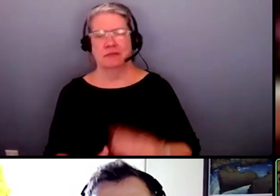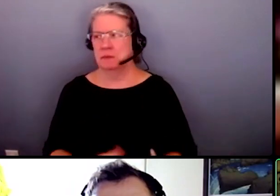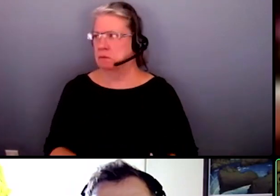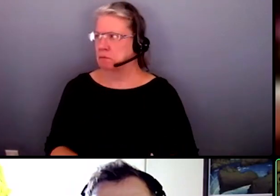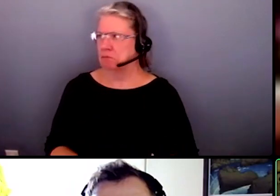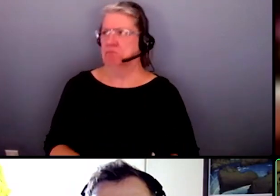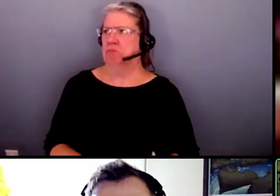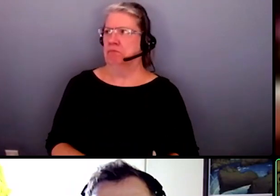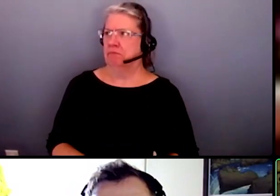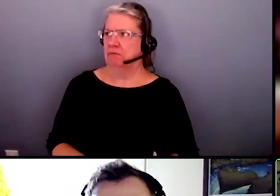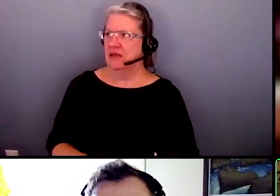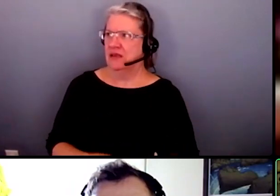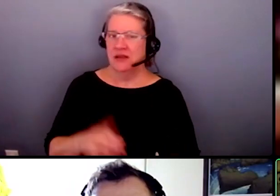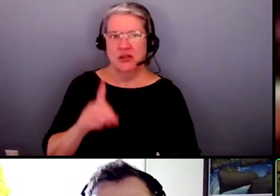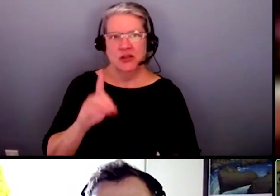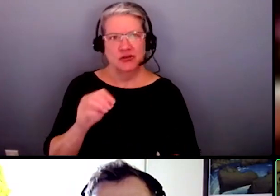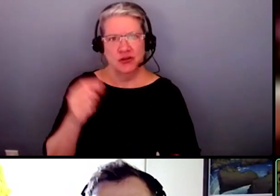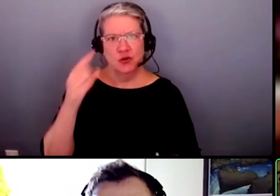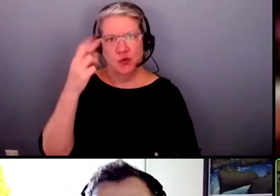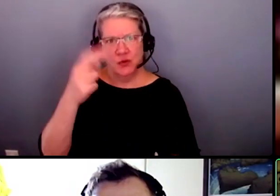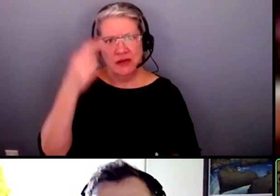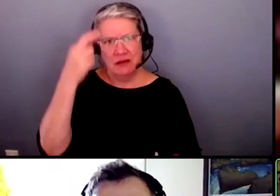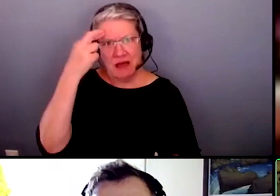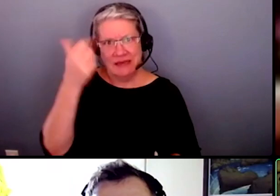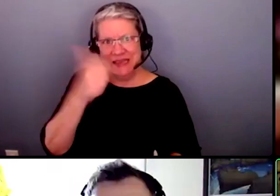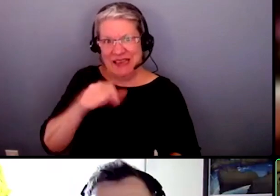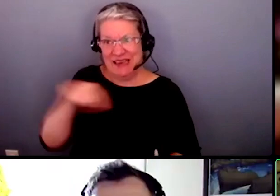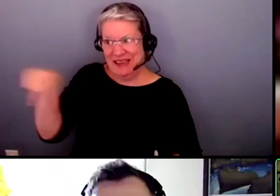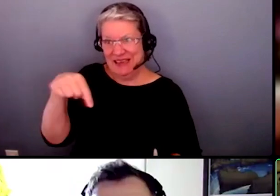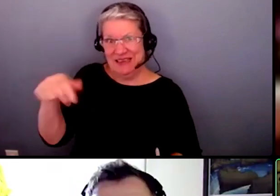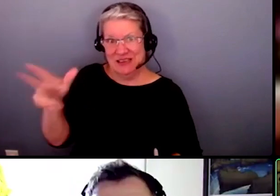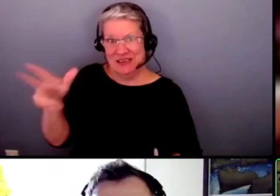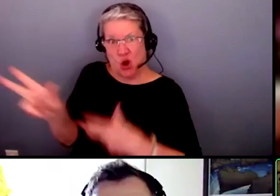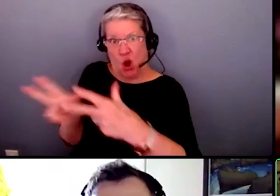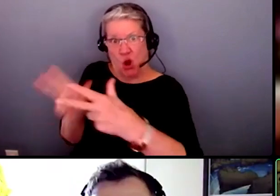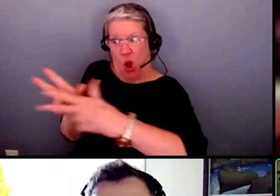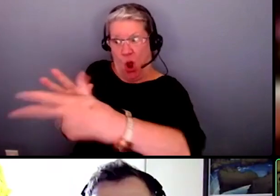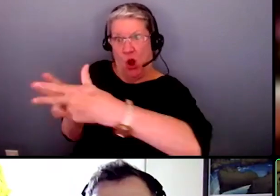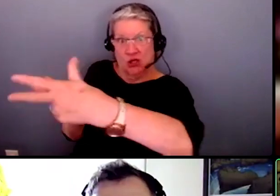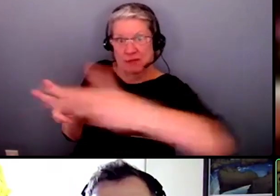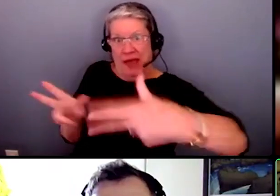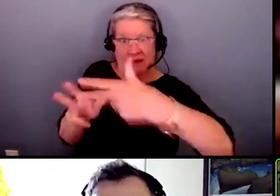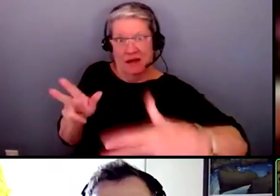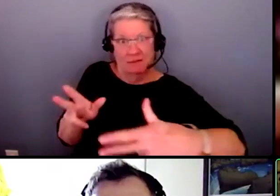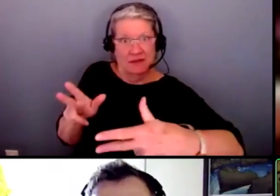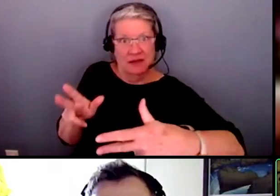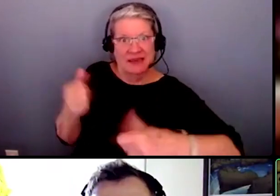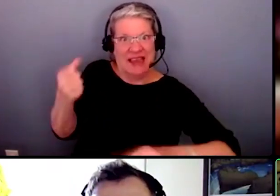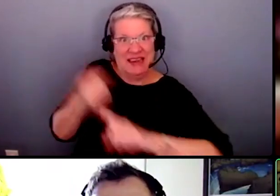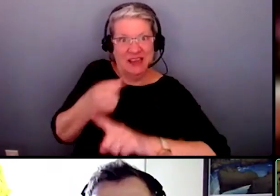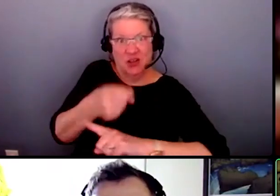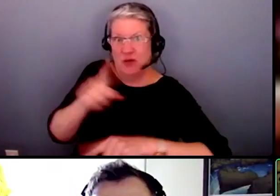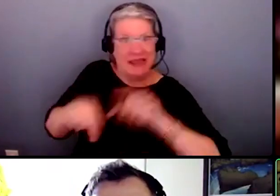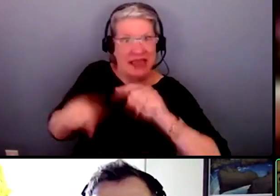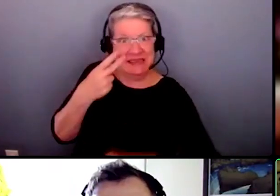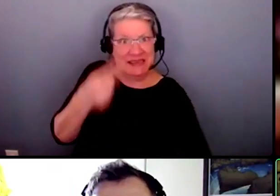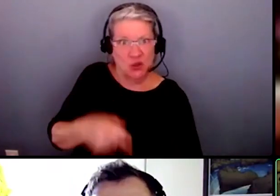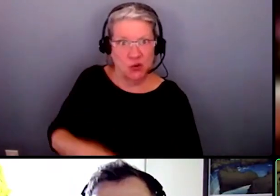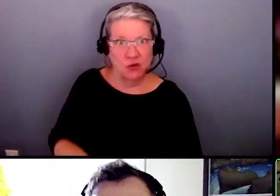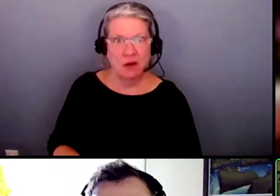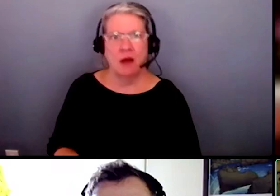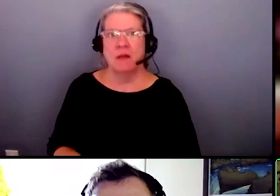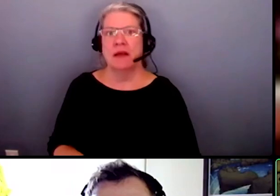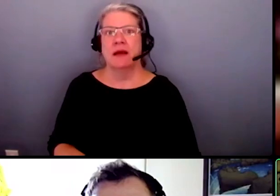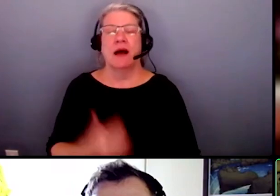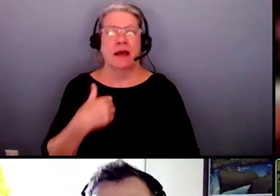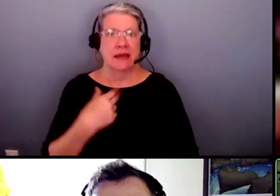them funny like do you realize you could get hit by any of these cars that are backing up they can't see and at the time i had two